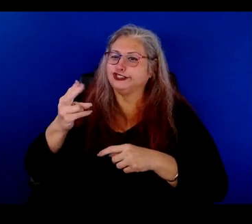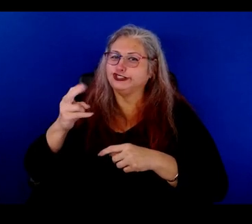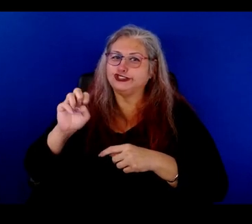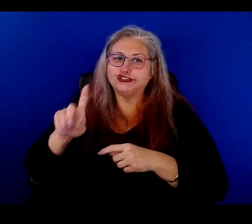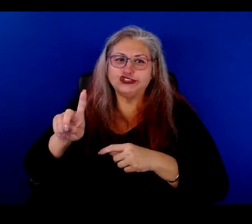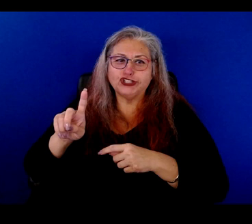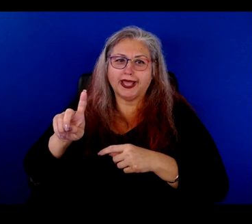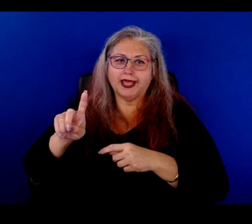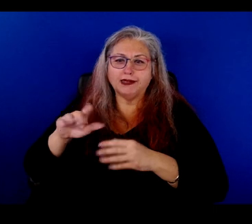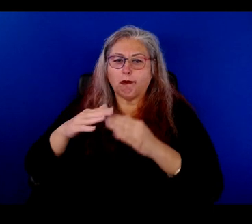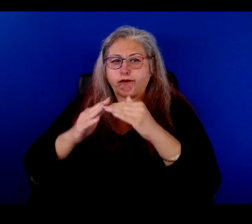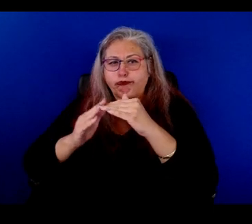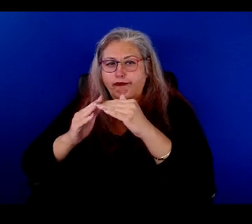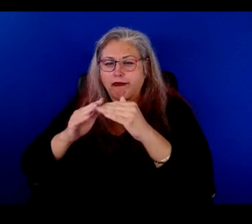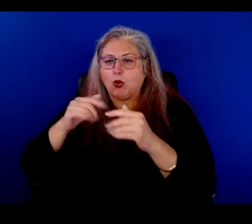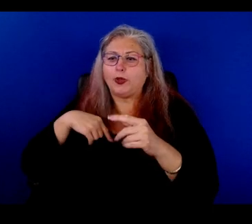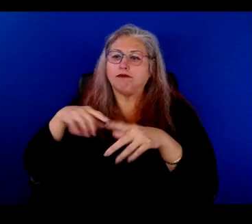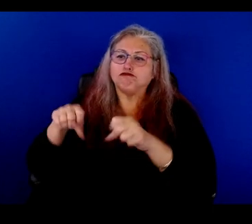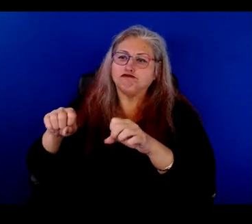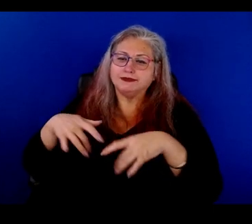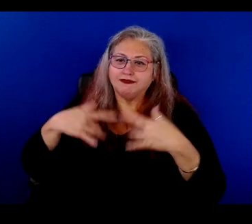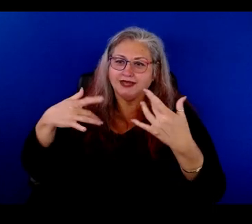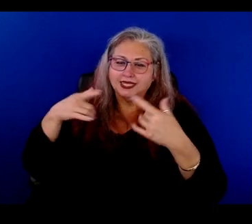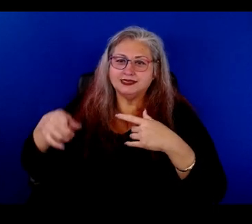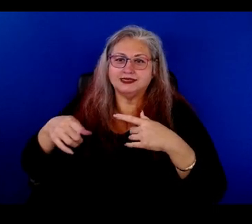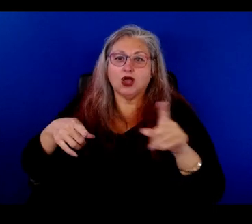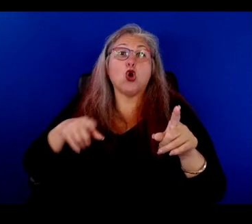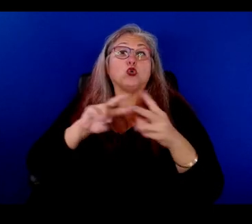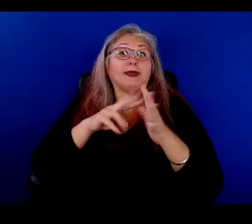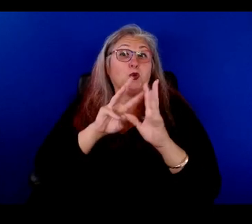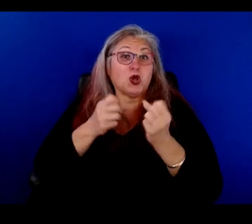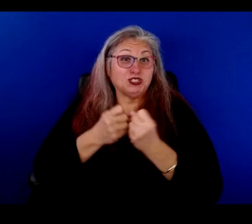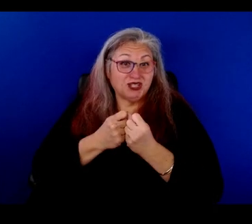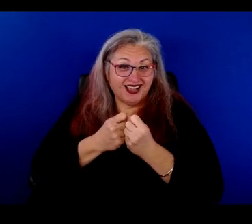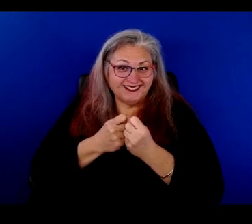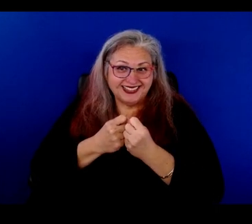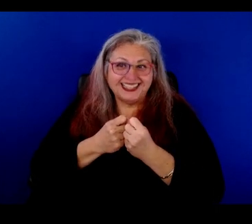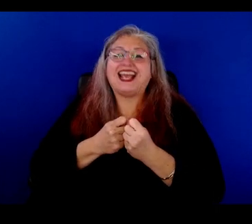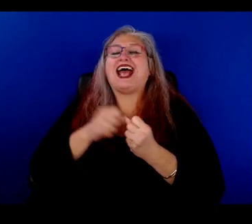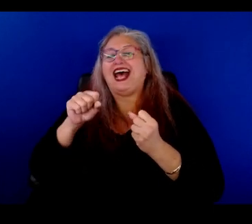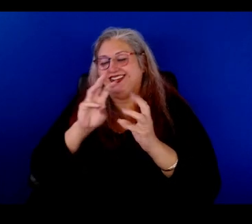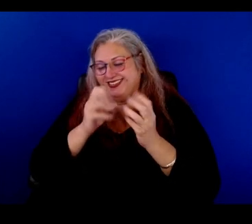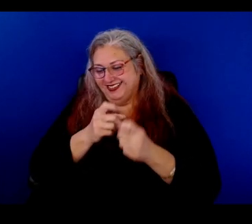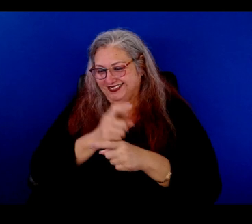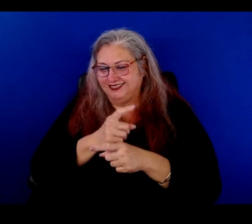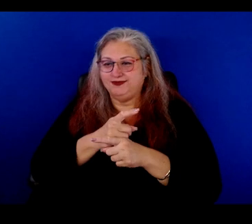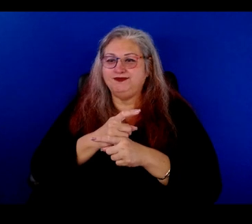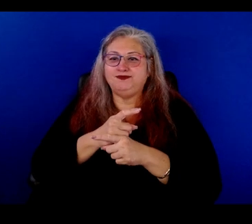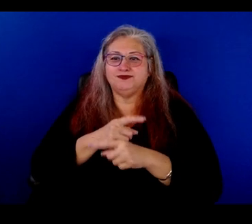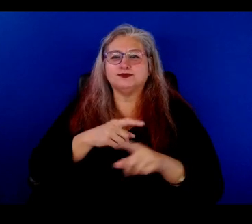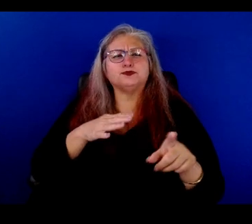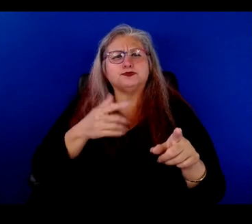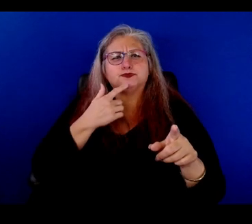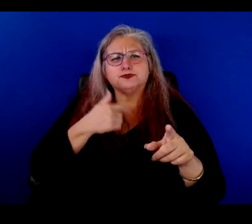like a shed. We'll have events there. And, uh, workshop. It was a workshop, right? It was a workshop